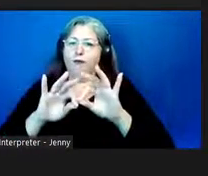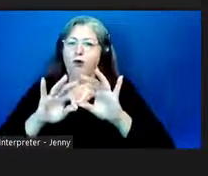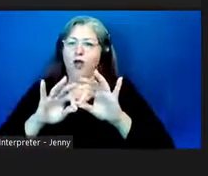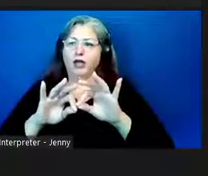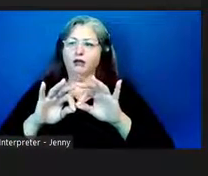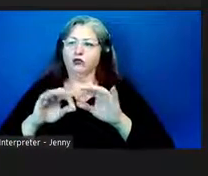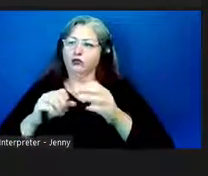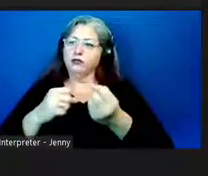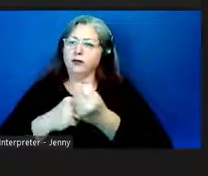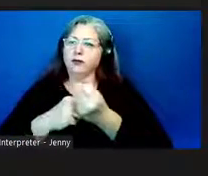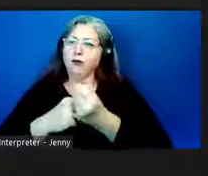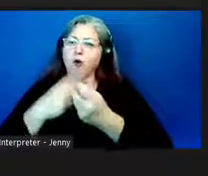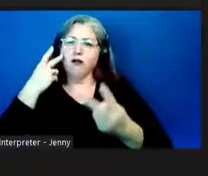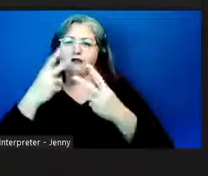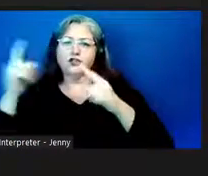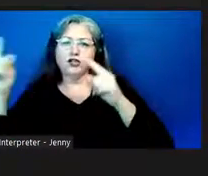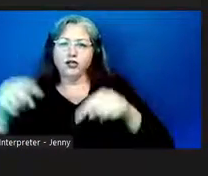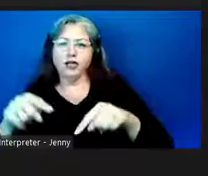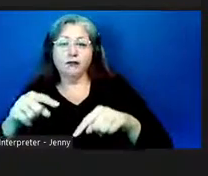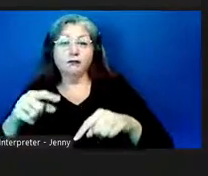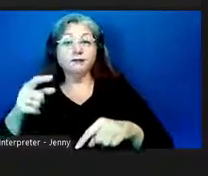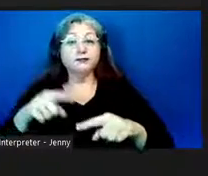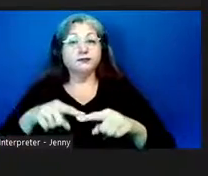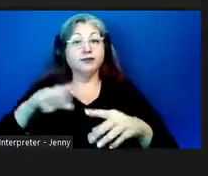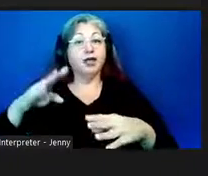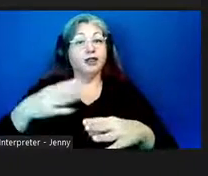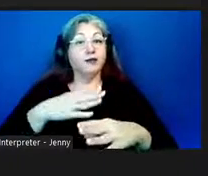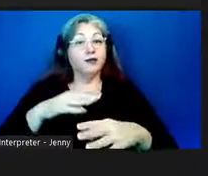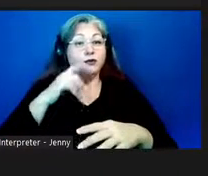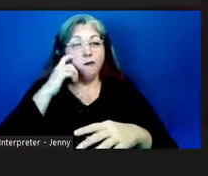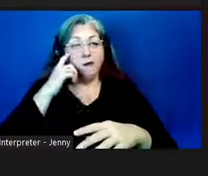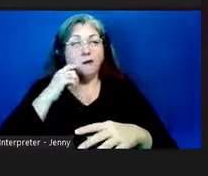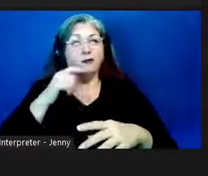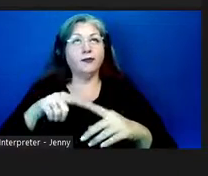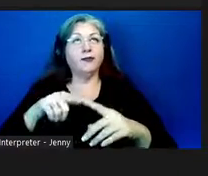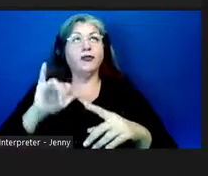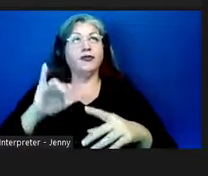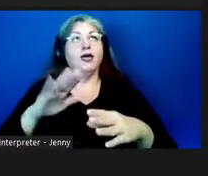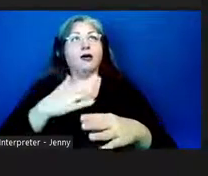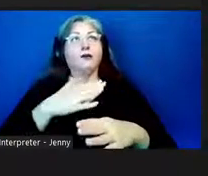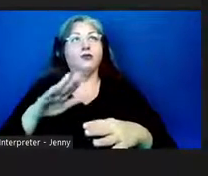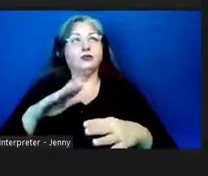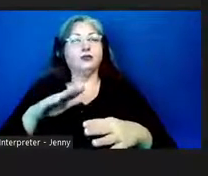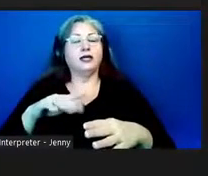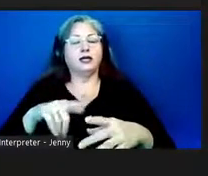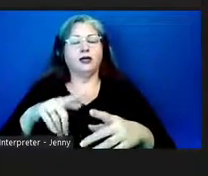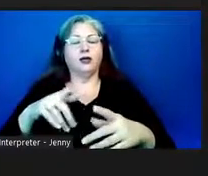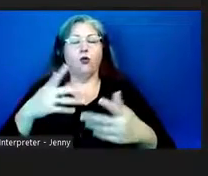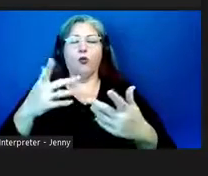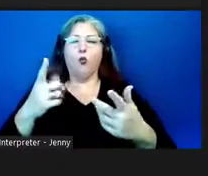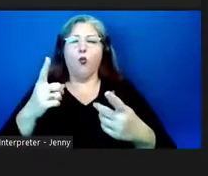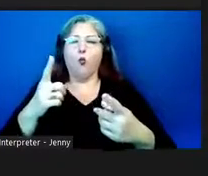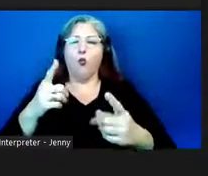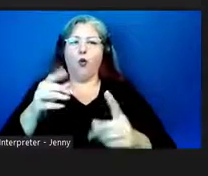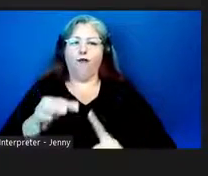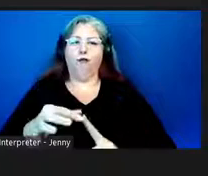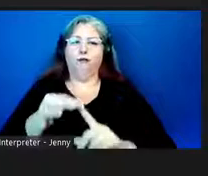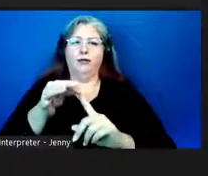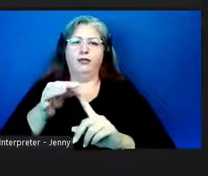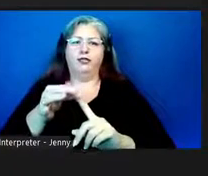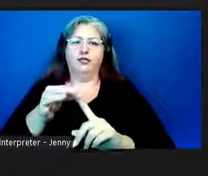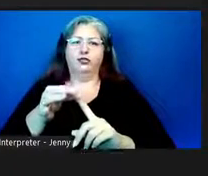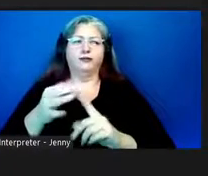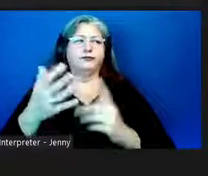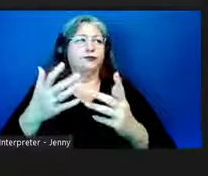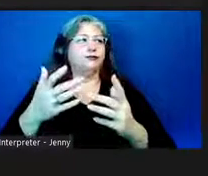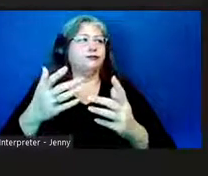industry so the music some this music the major defining uh how